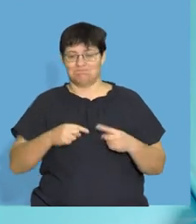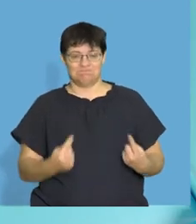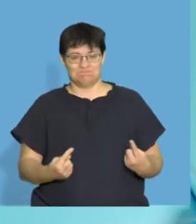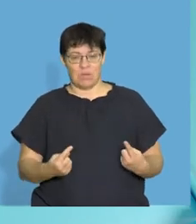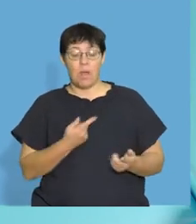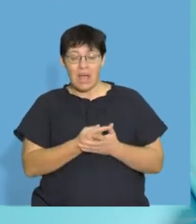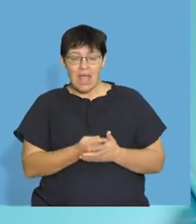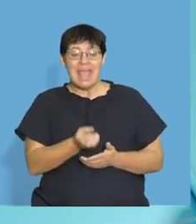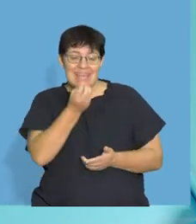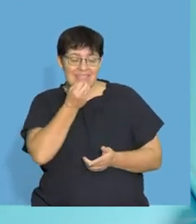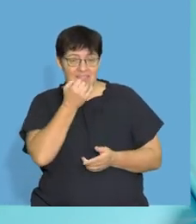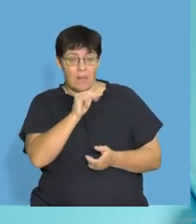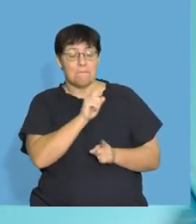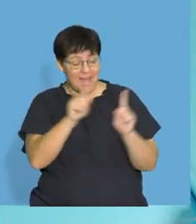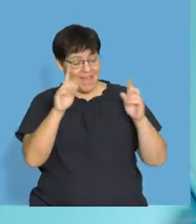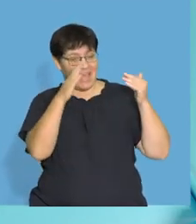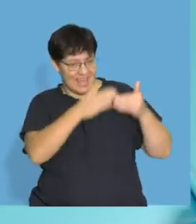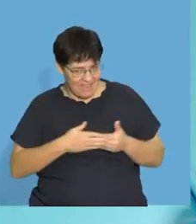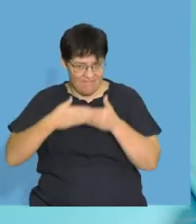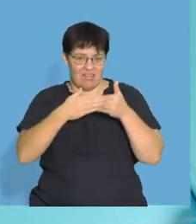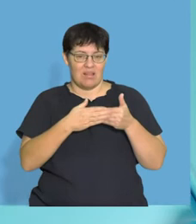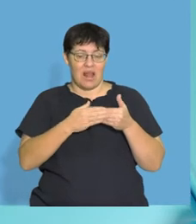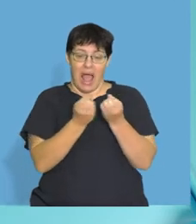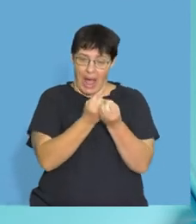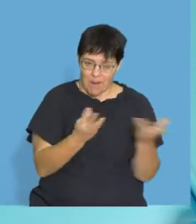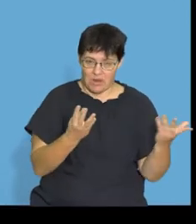we eat and how much we're going to eat of it.